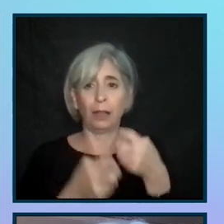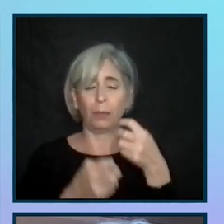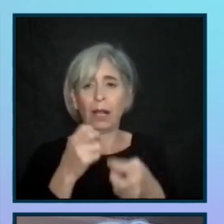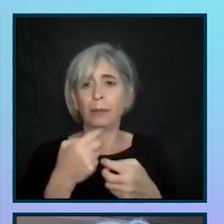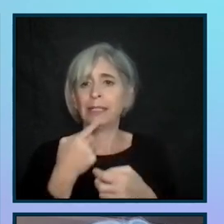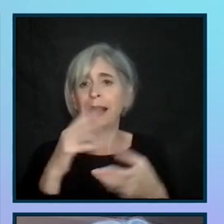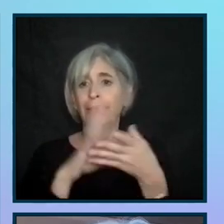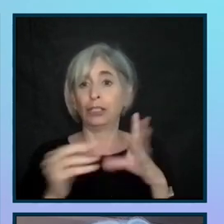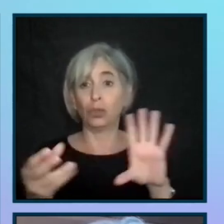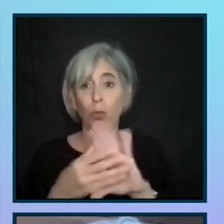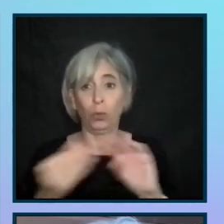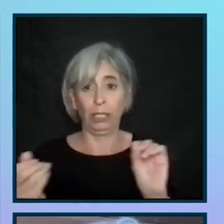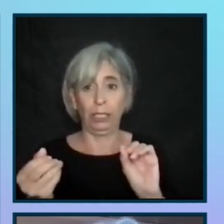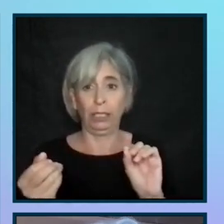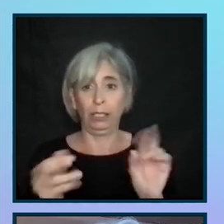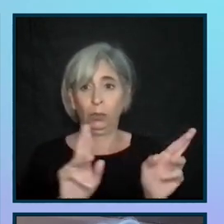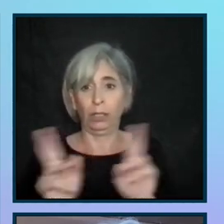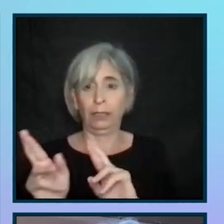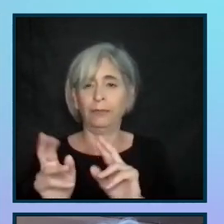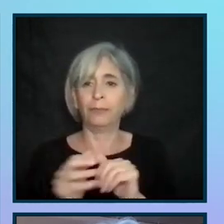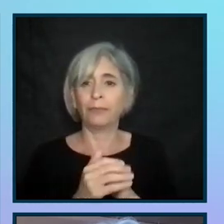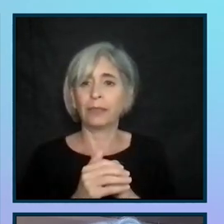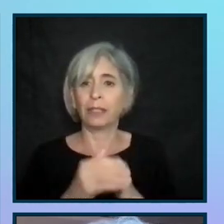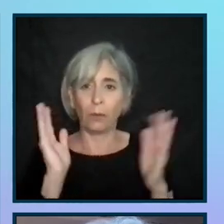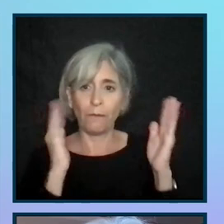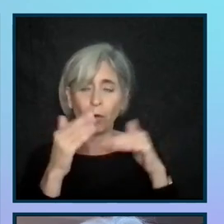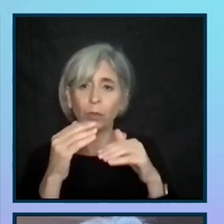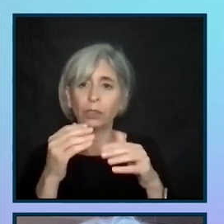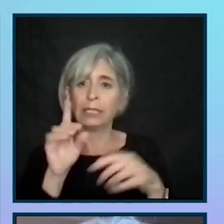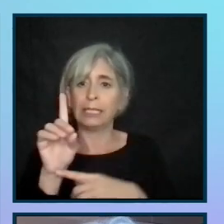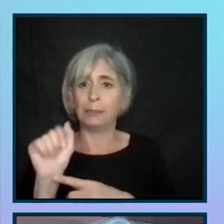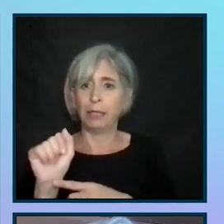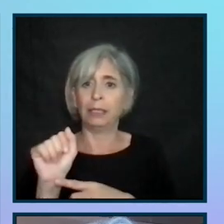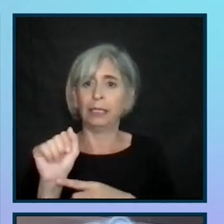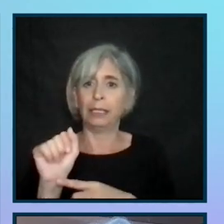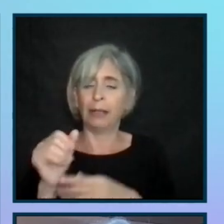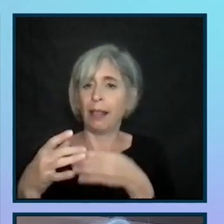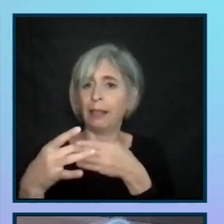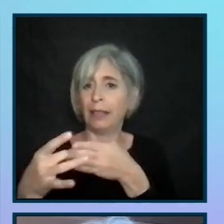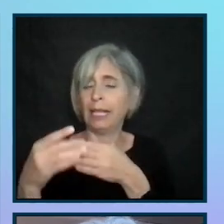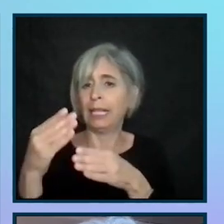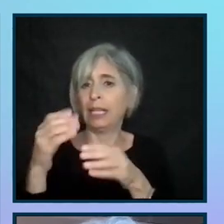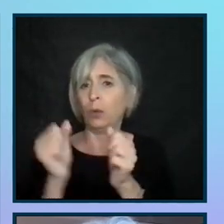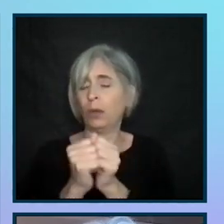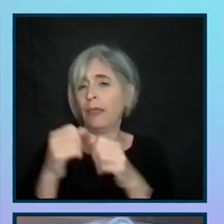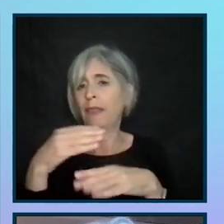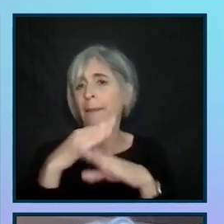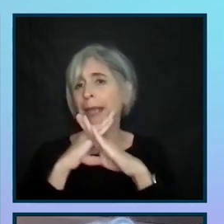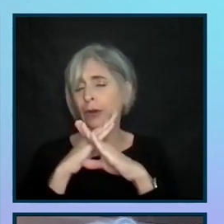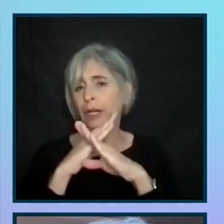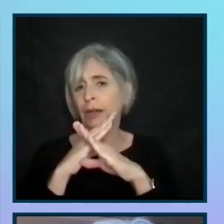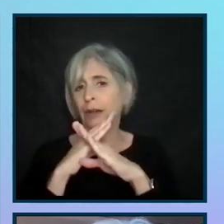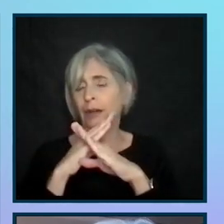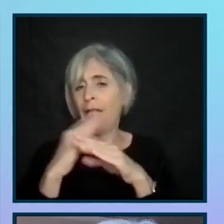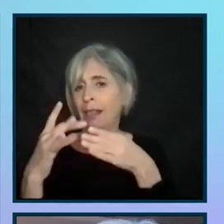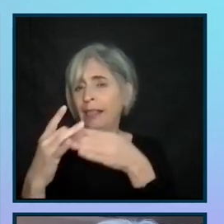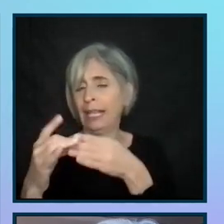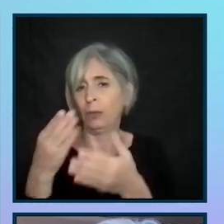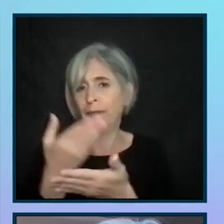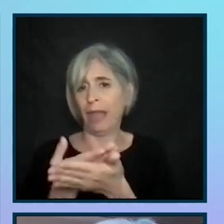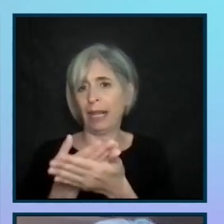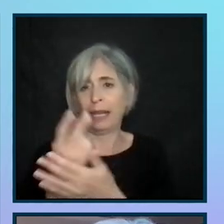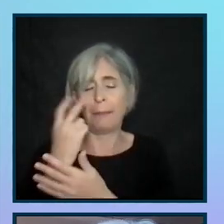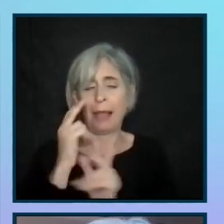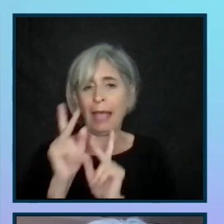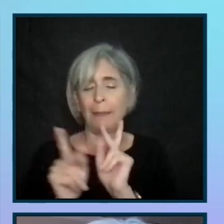a story, by focusing on people with disabilities, by leading with the barrier, by leading with the fact that blind people